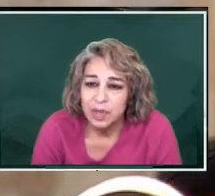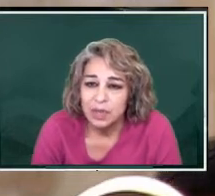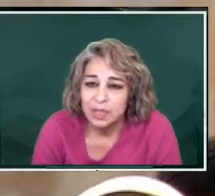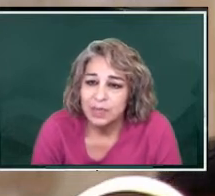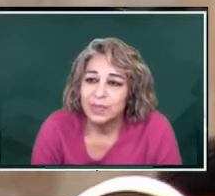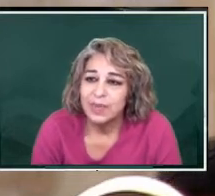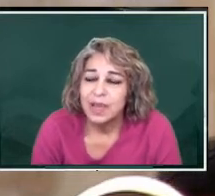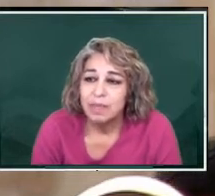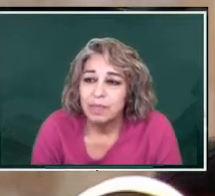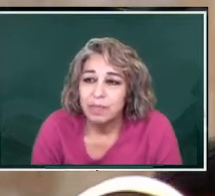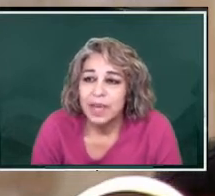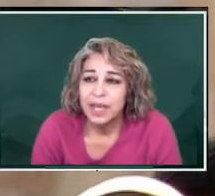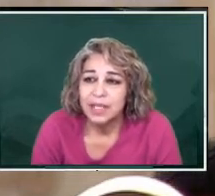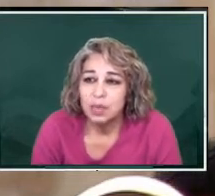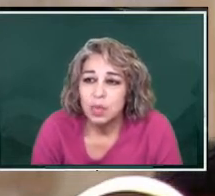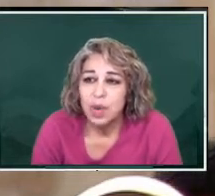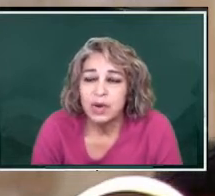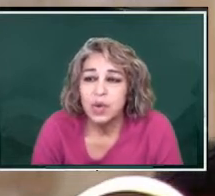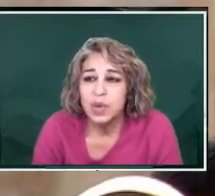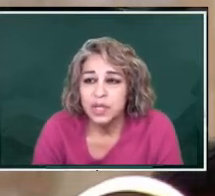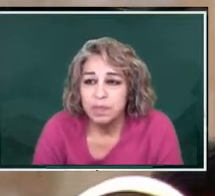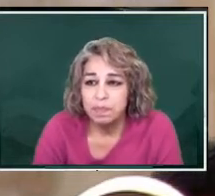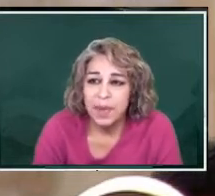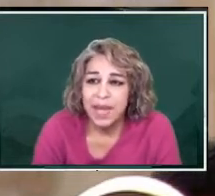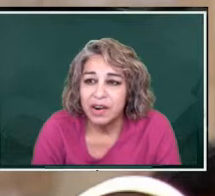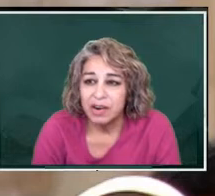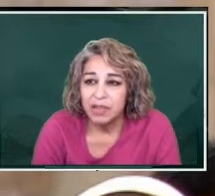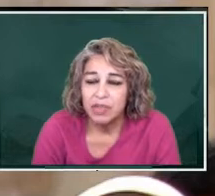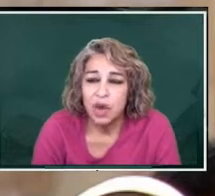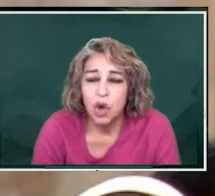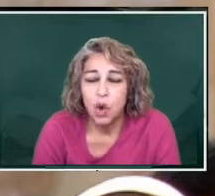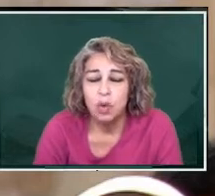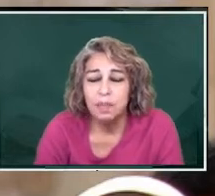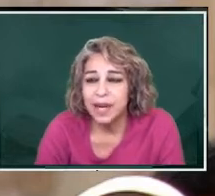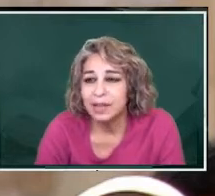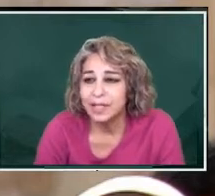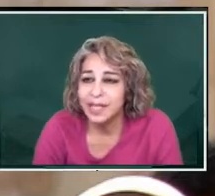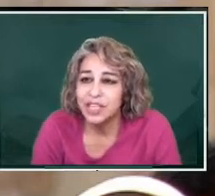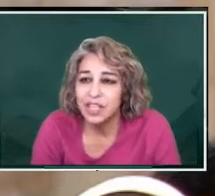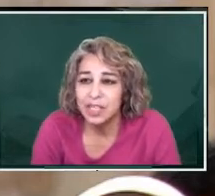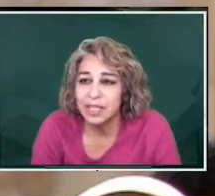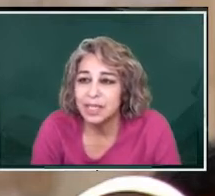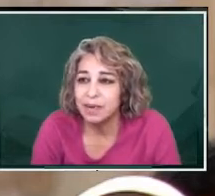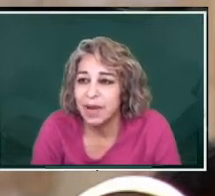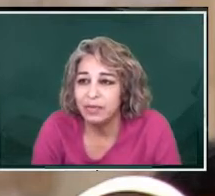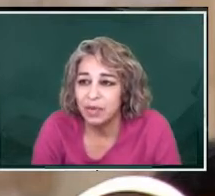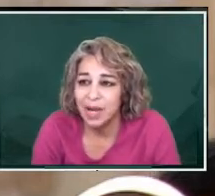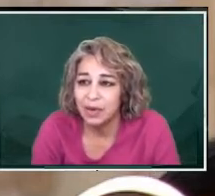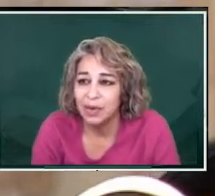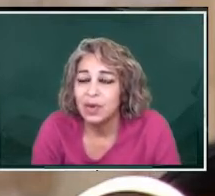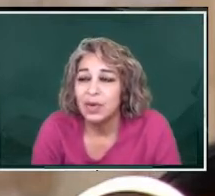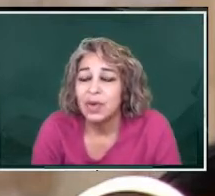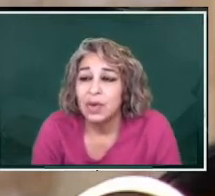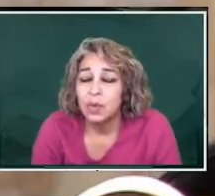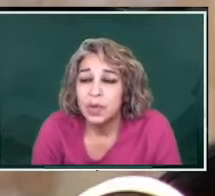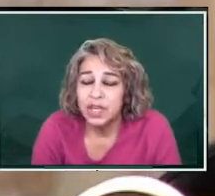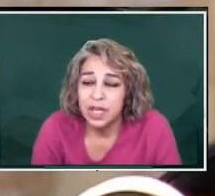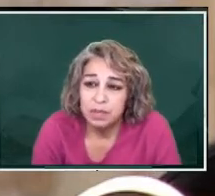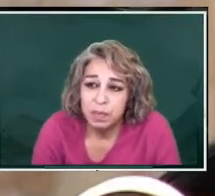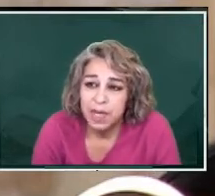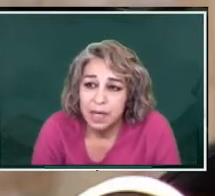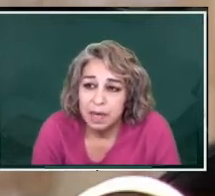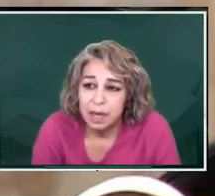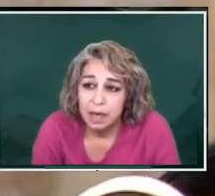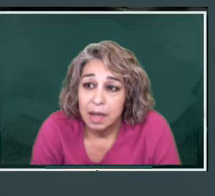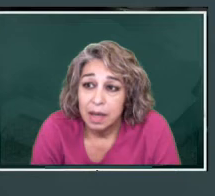hospitals because we are going to better the whole medical attention system of Durango, which